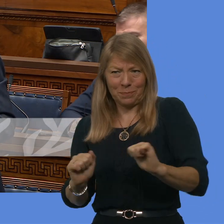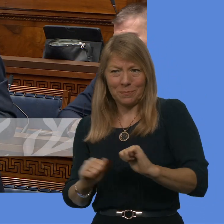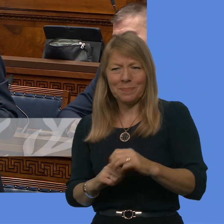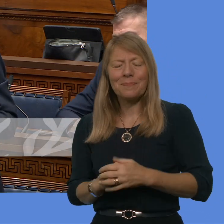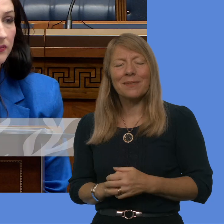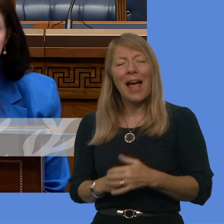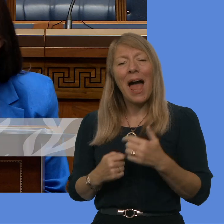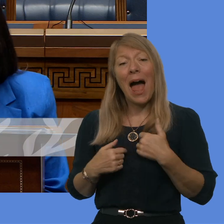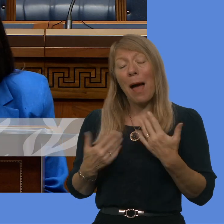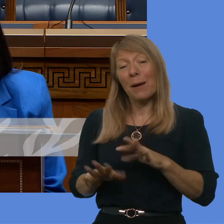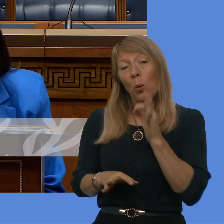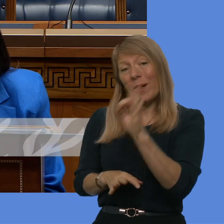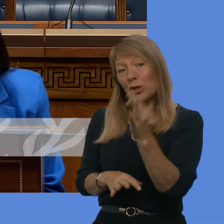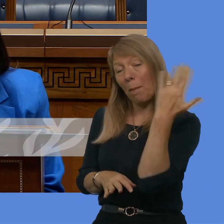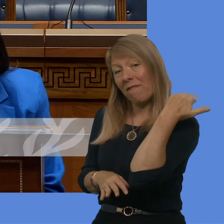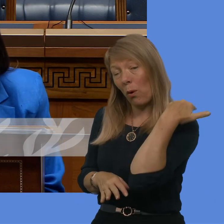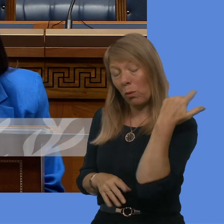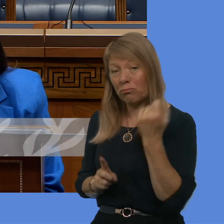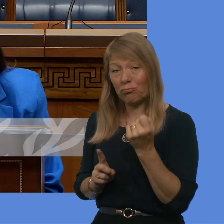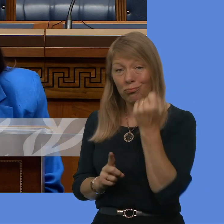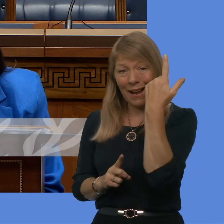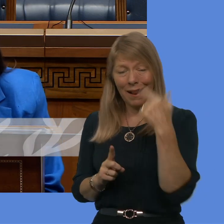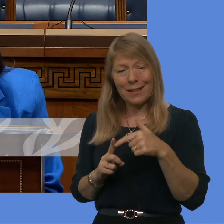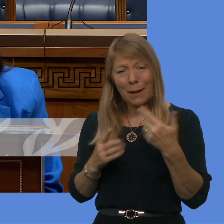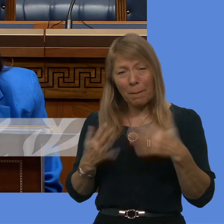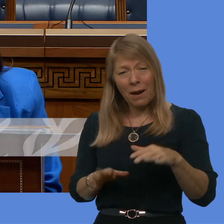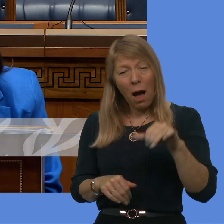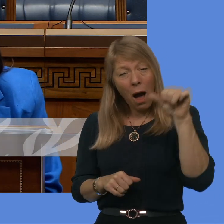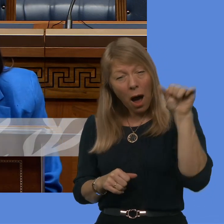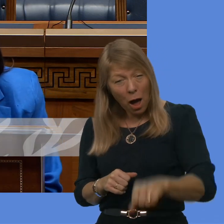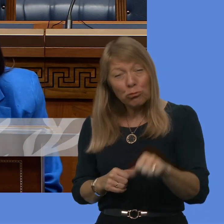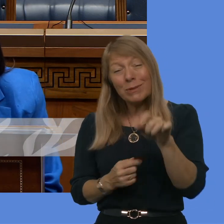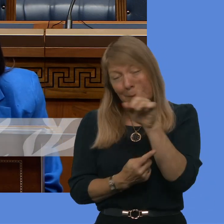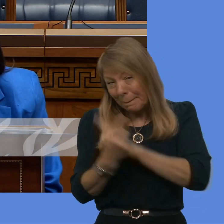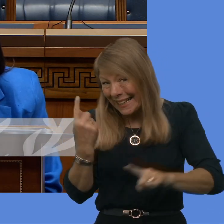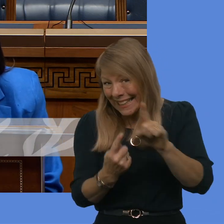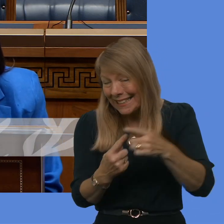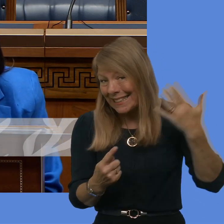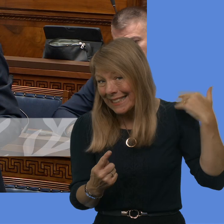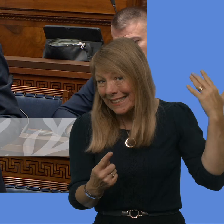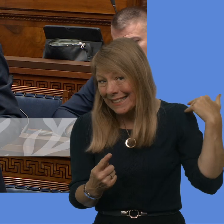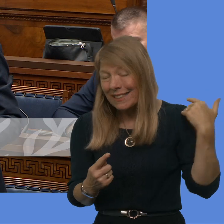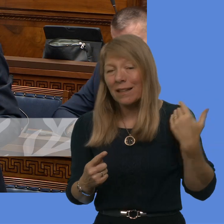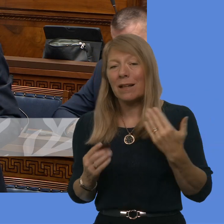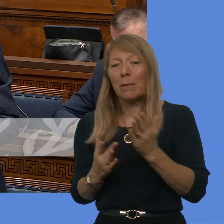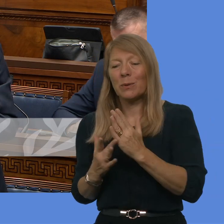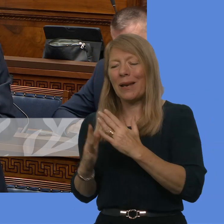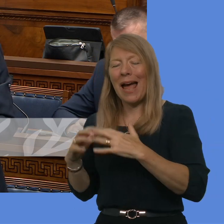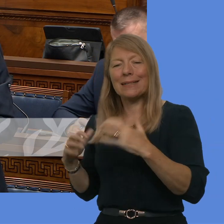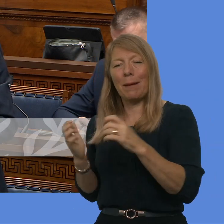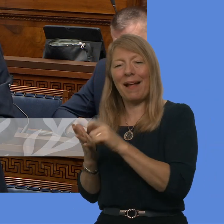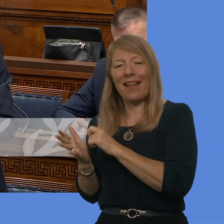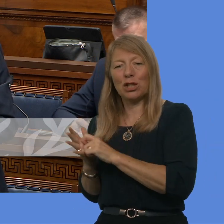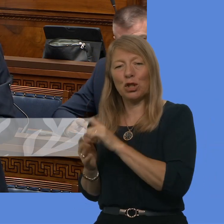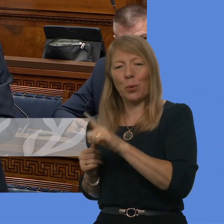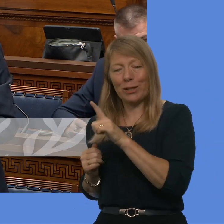established that at least meetings took place between executive parties and the civil service, between the Assembly election in 2022 and the